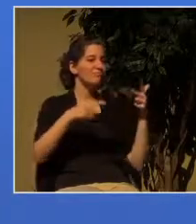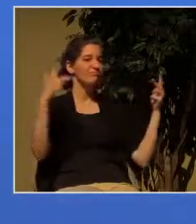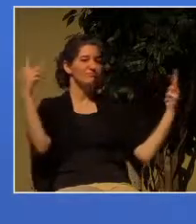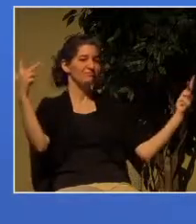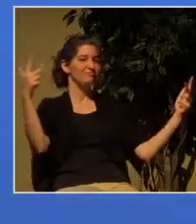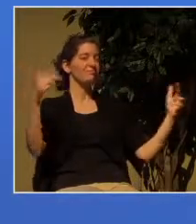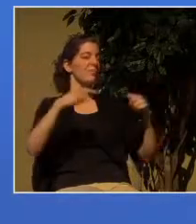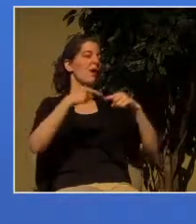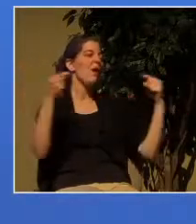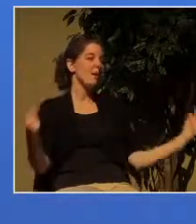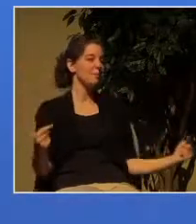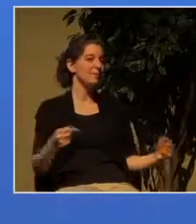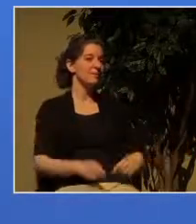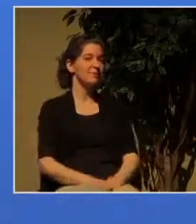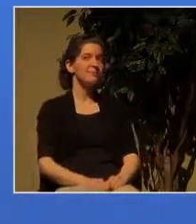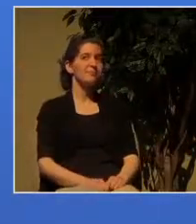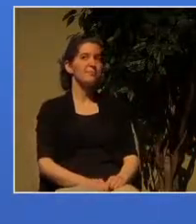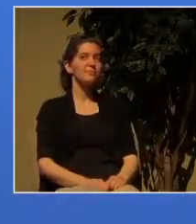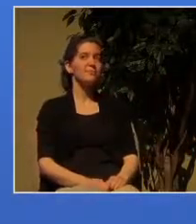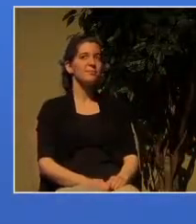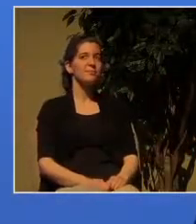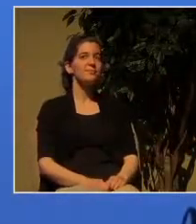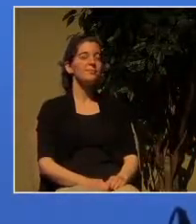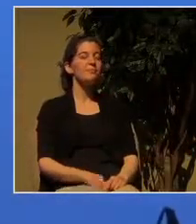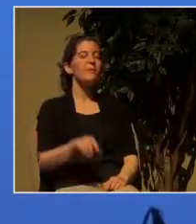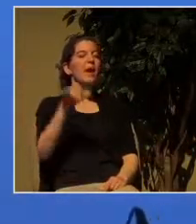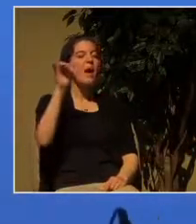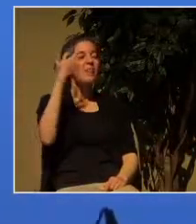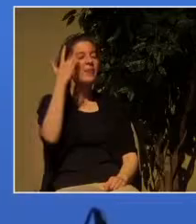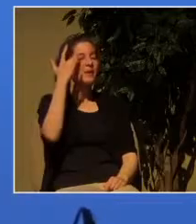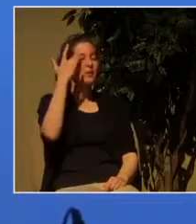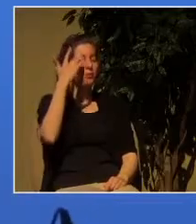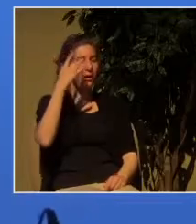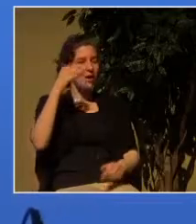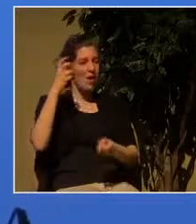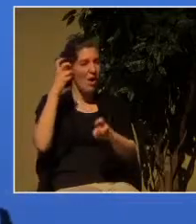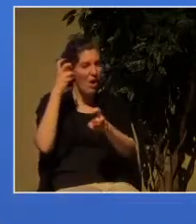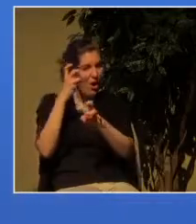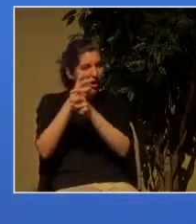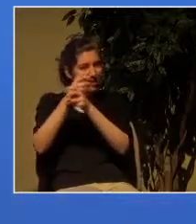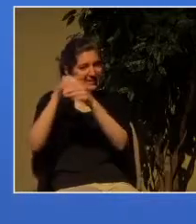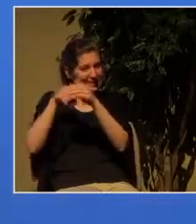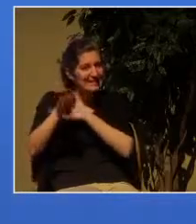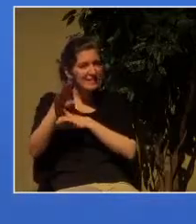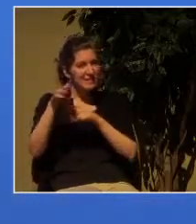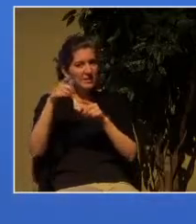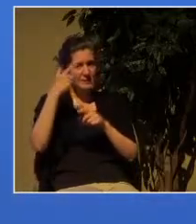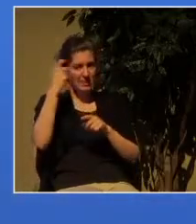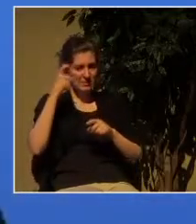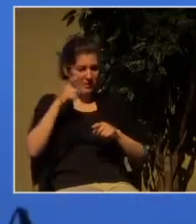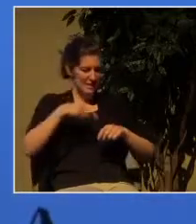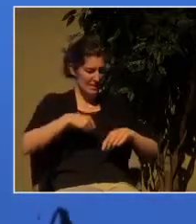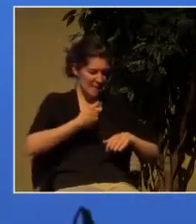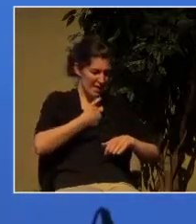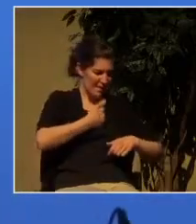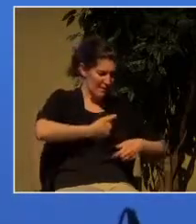passage why through many hardships we enter into the kingdom of God but there's a third one